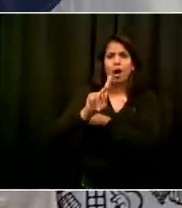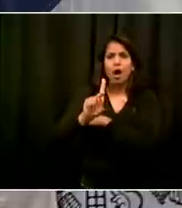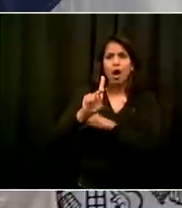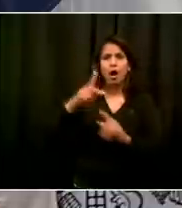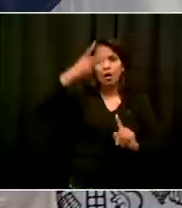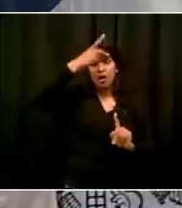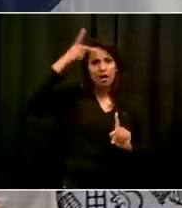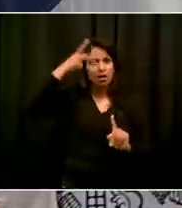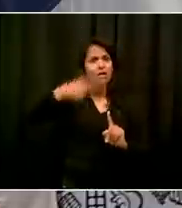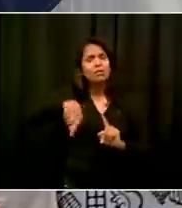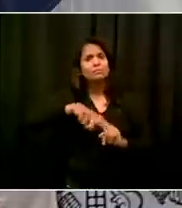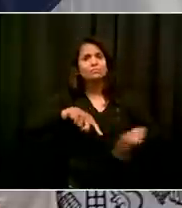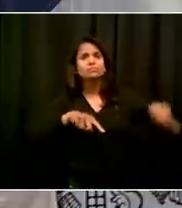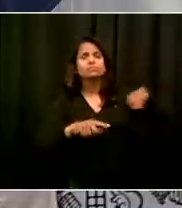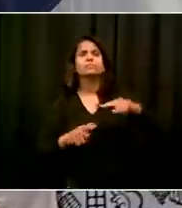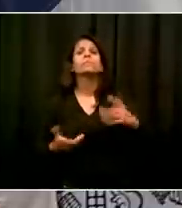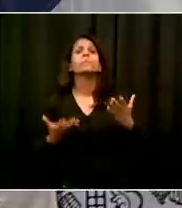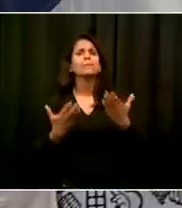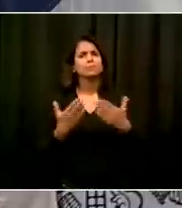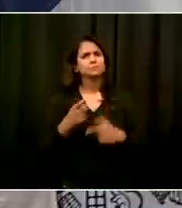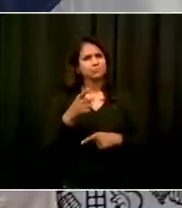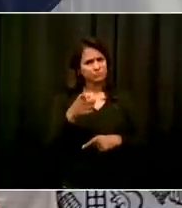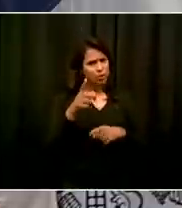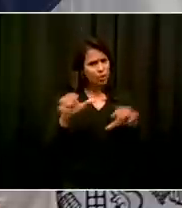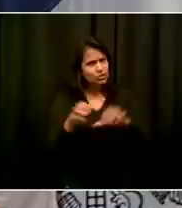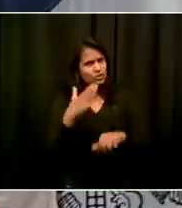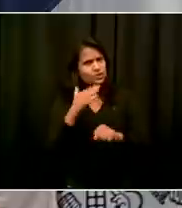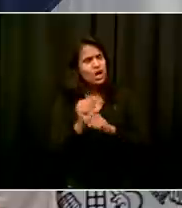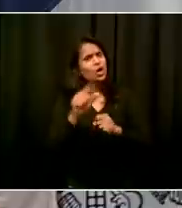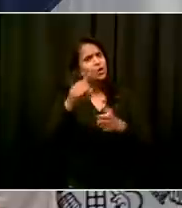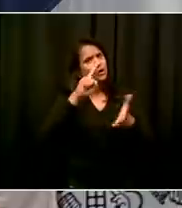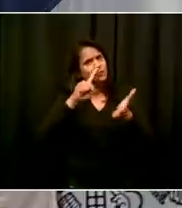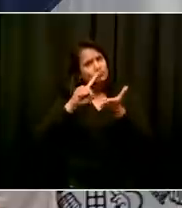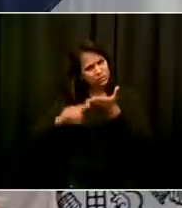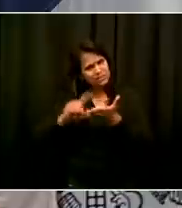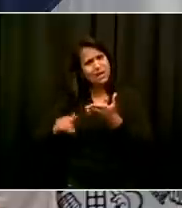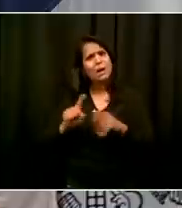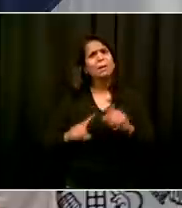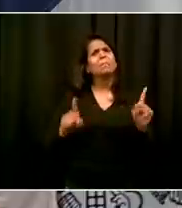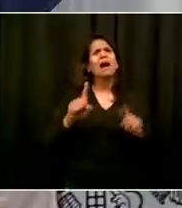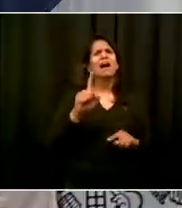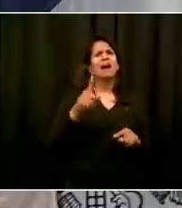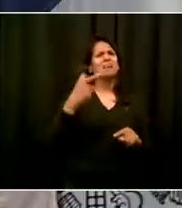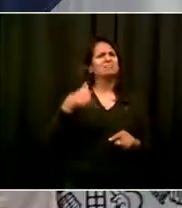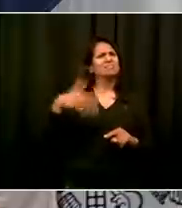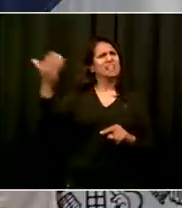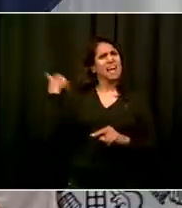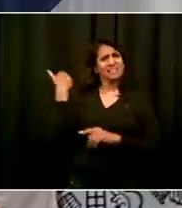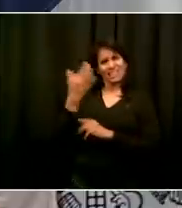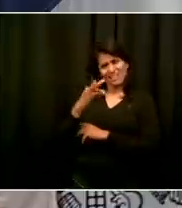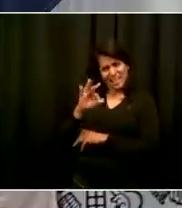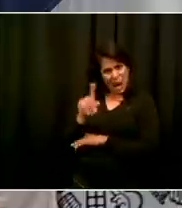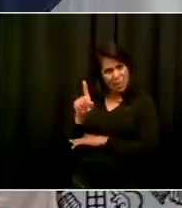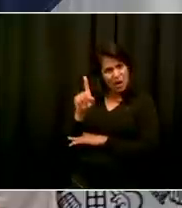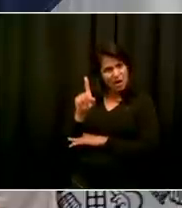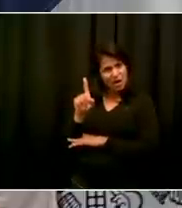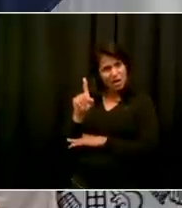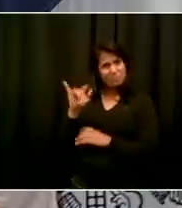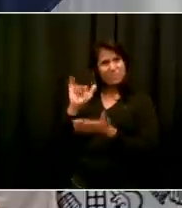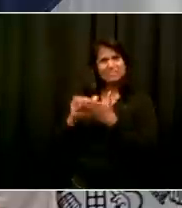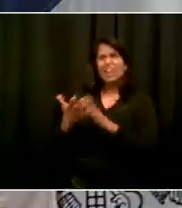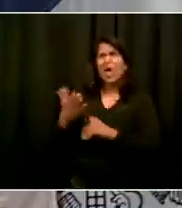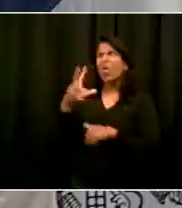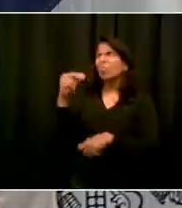I can tell you, having been in this building in 1991, if you told me the city would grow from that time